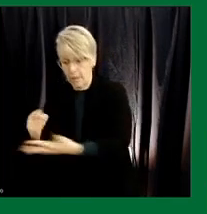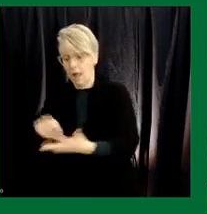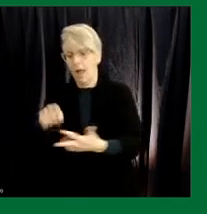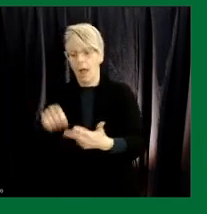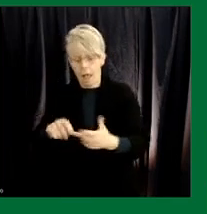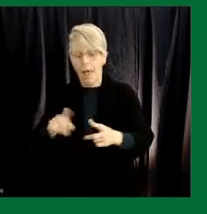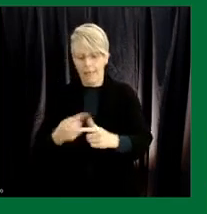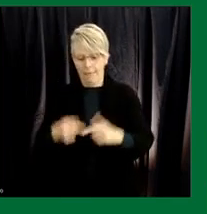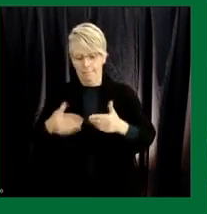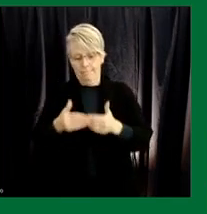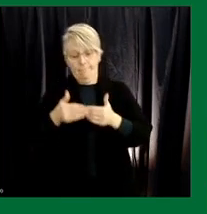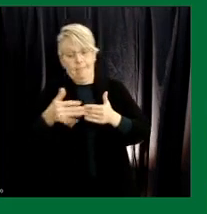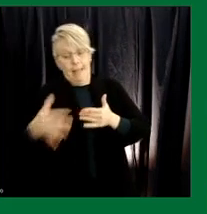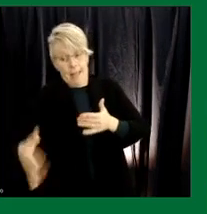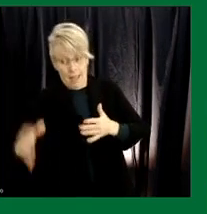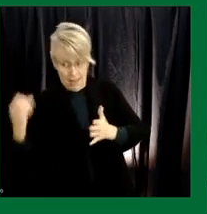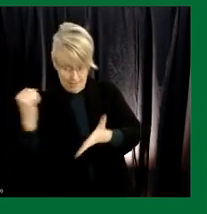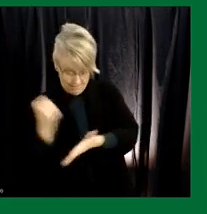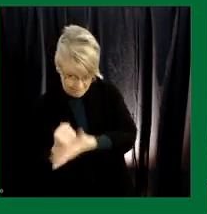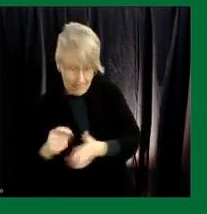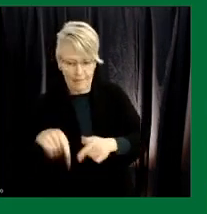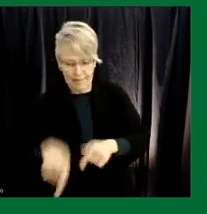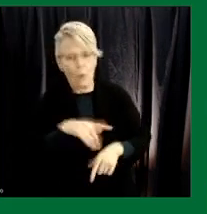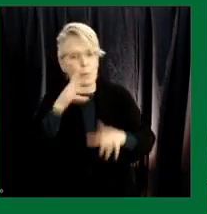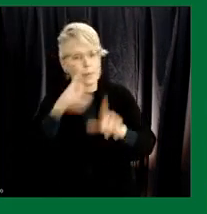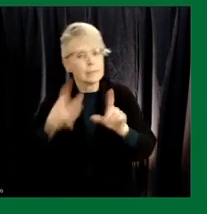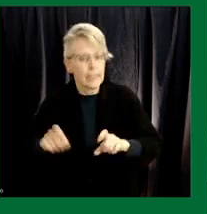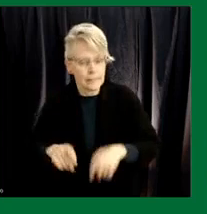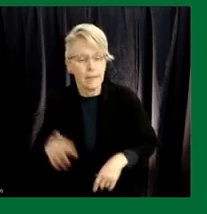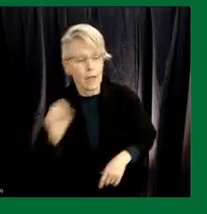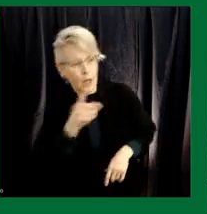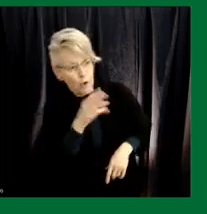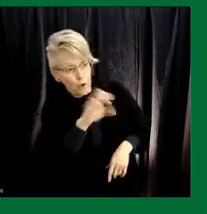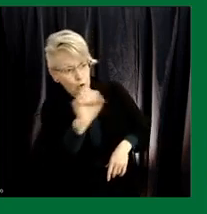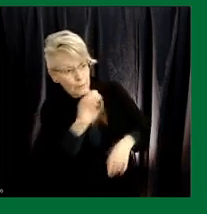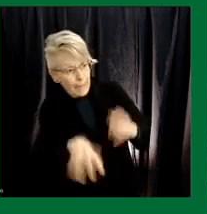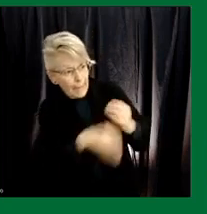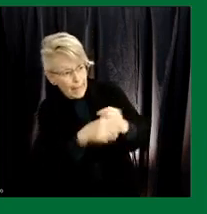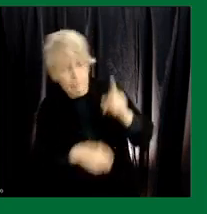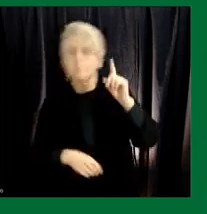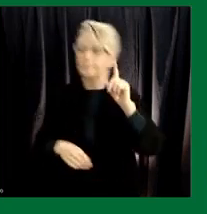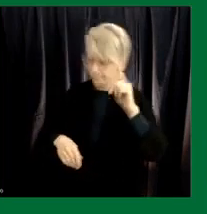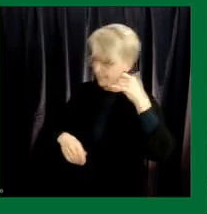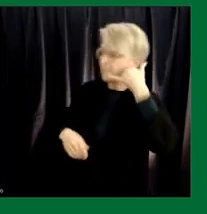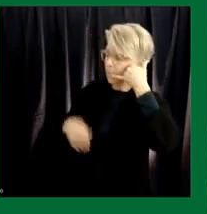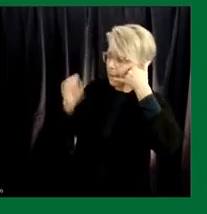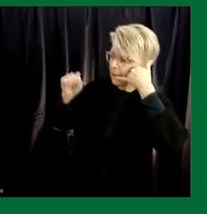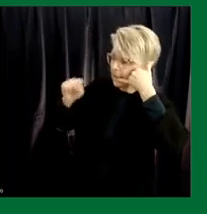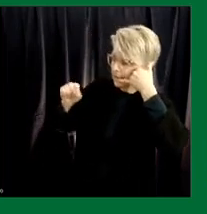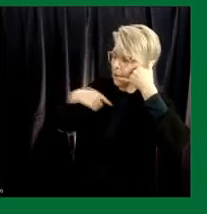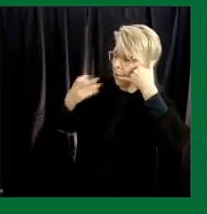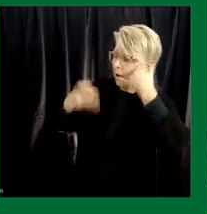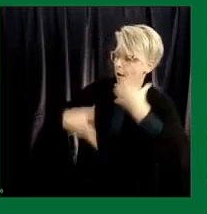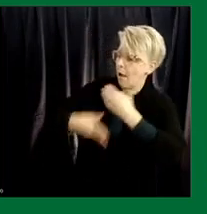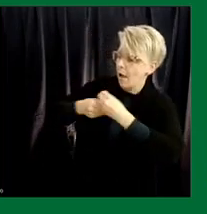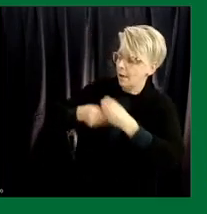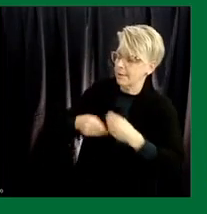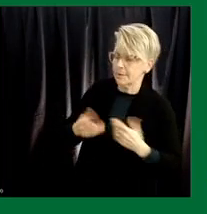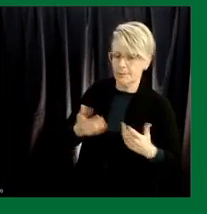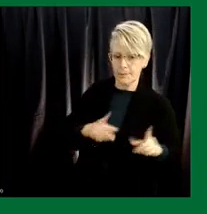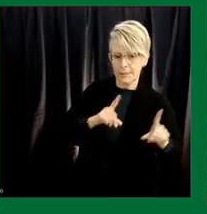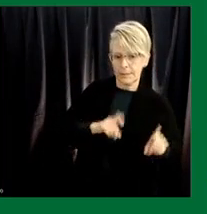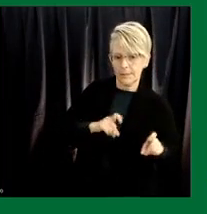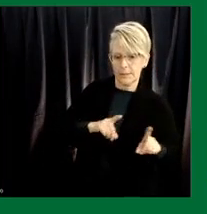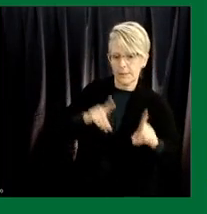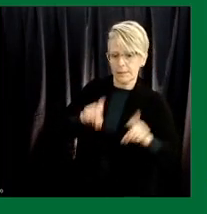you know where that may go in the days ahead yeah thanks so what i'd like to add is that obviously uh sampling you know six